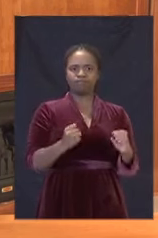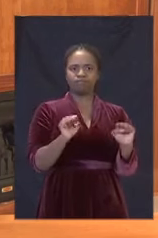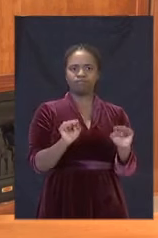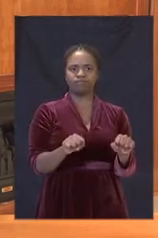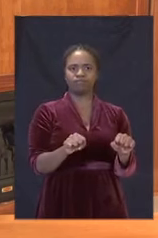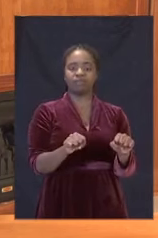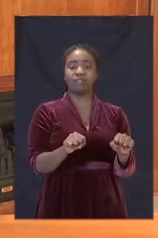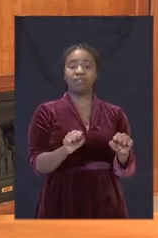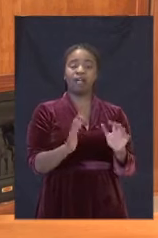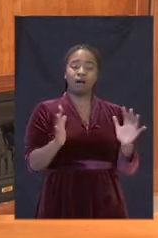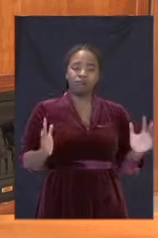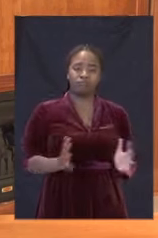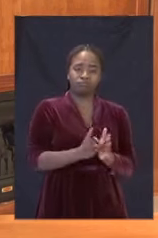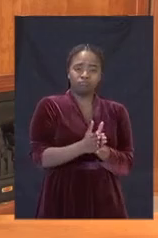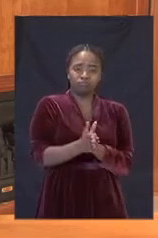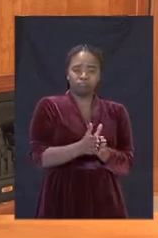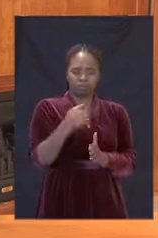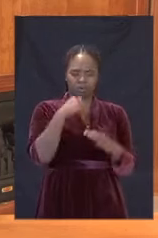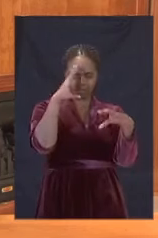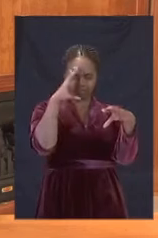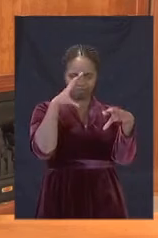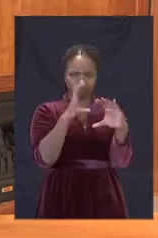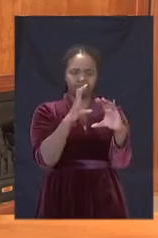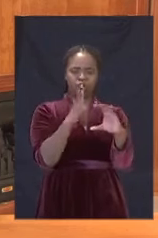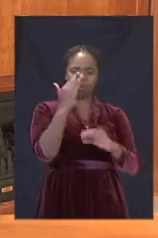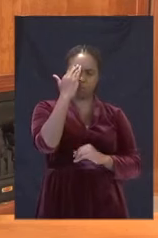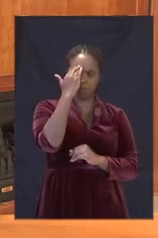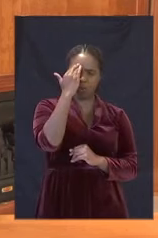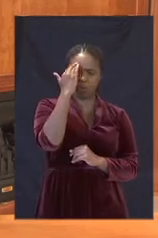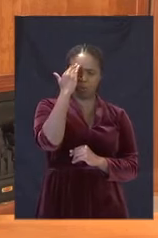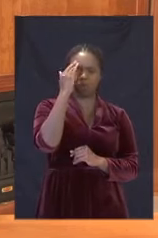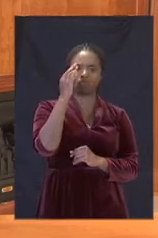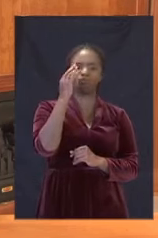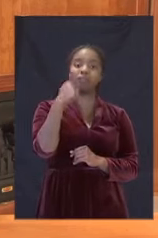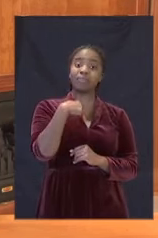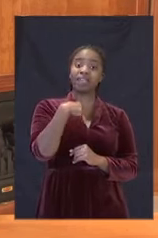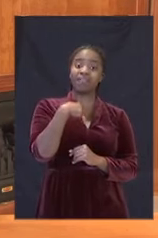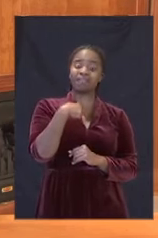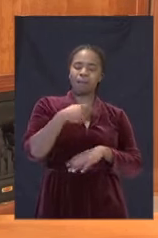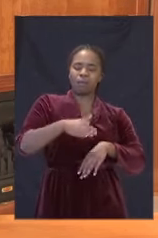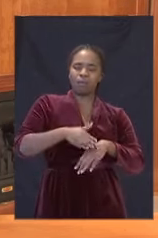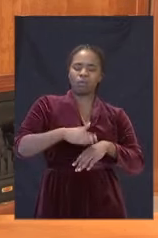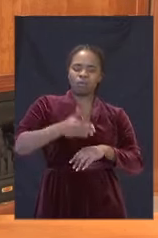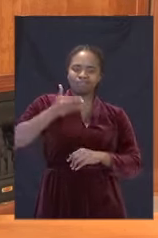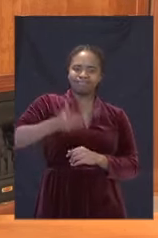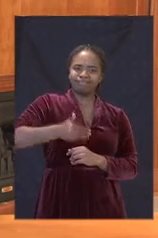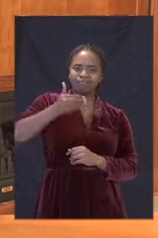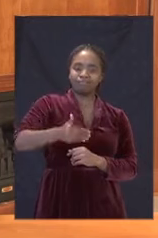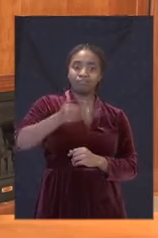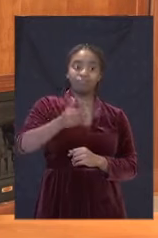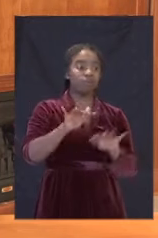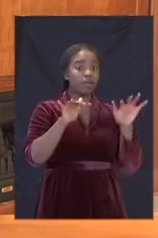They have encouraged us to remain focused. Above all, they have consistently reminded our